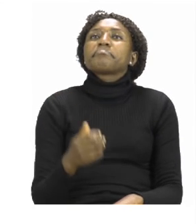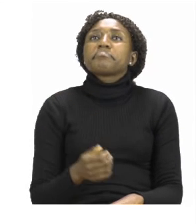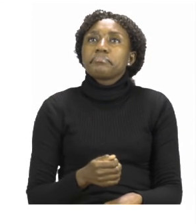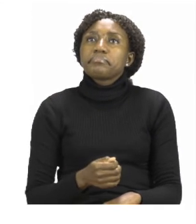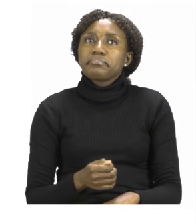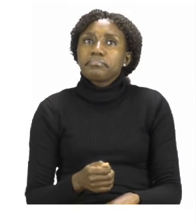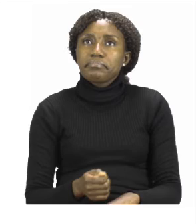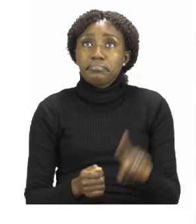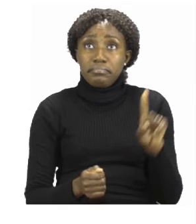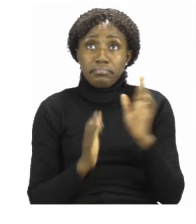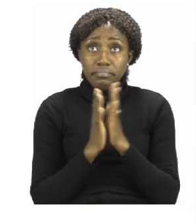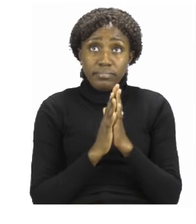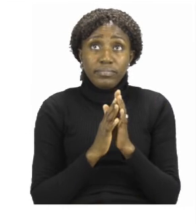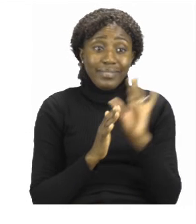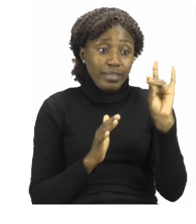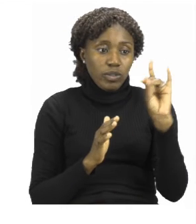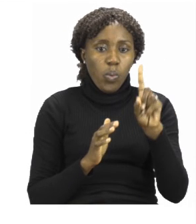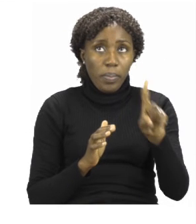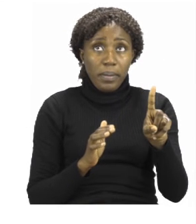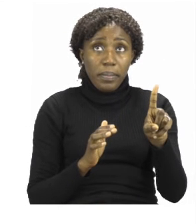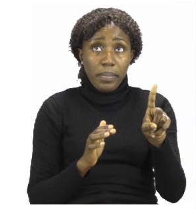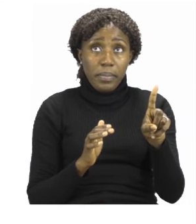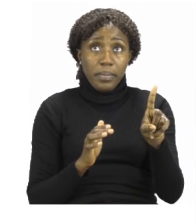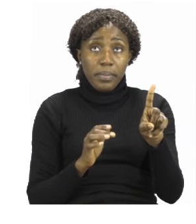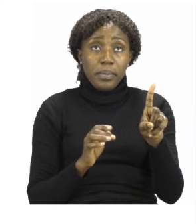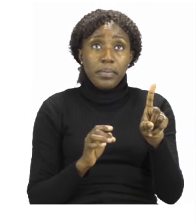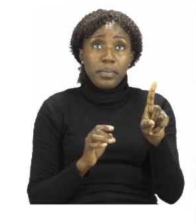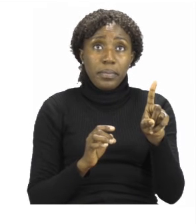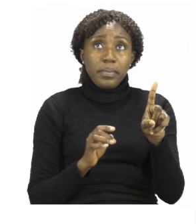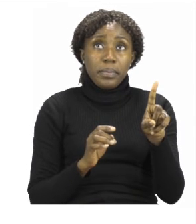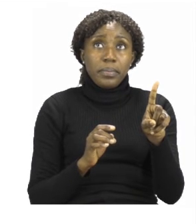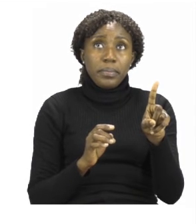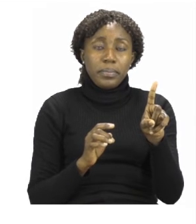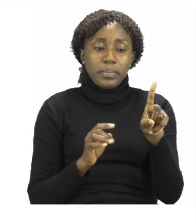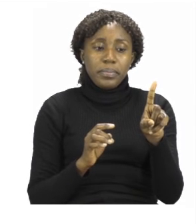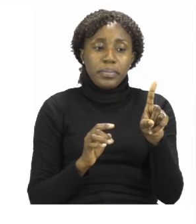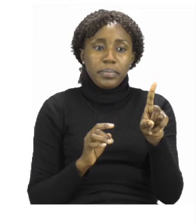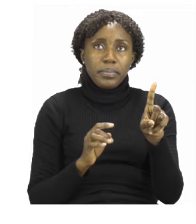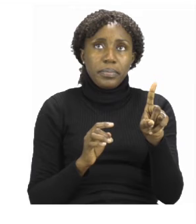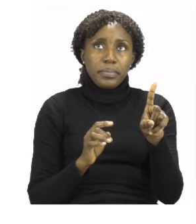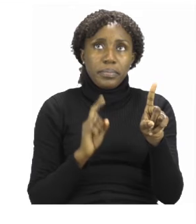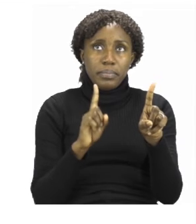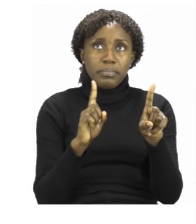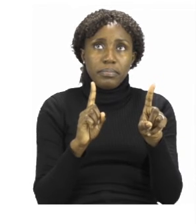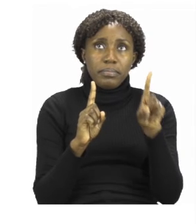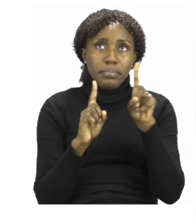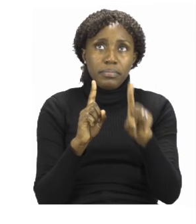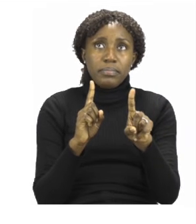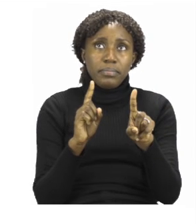Put your finger on the first one. And let's count and let's One,